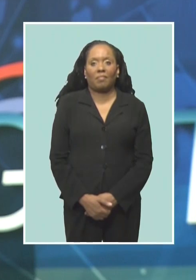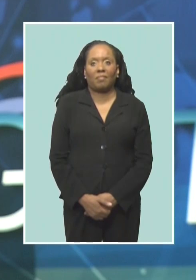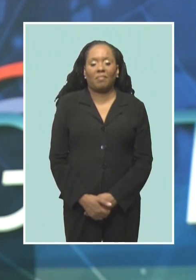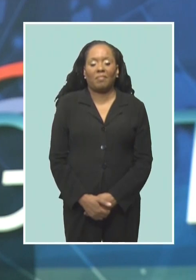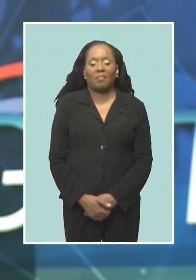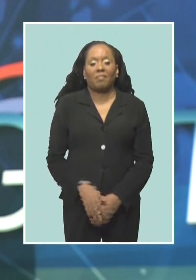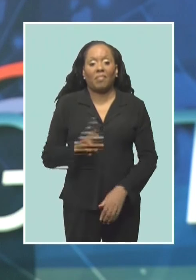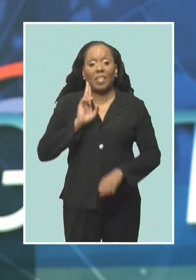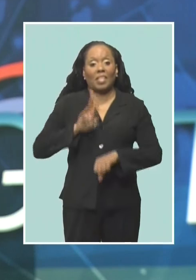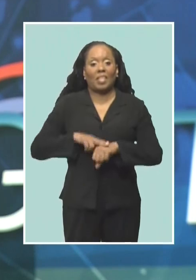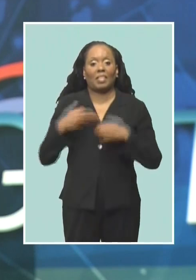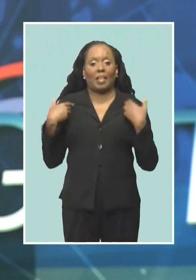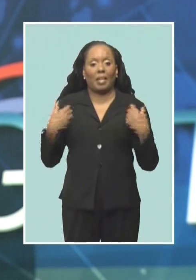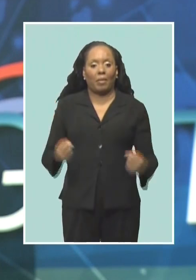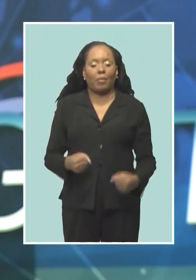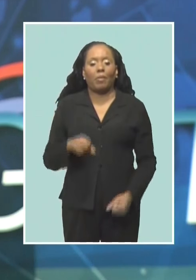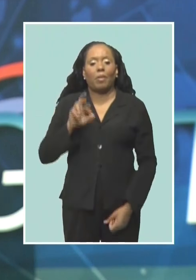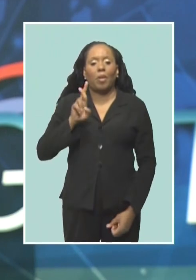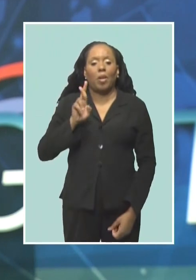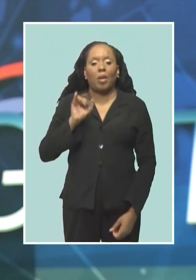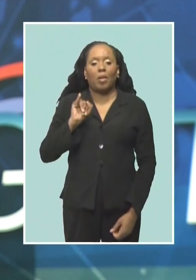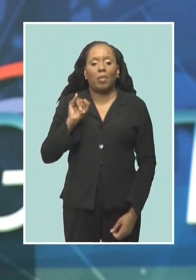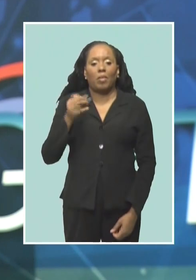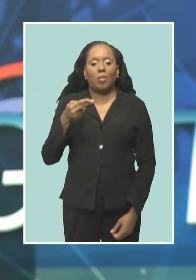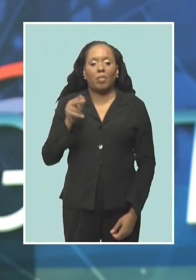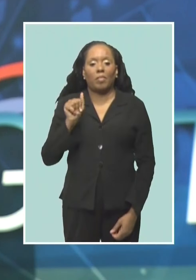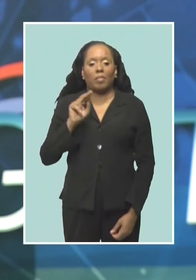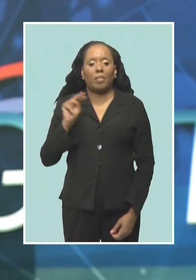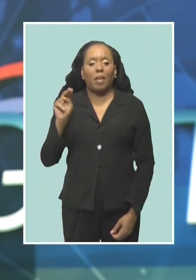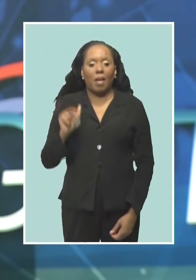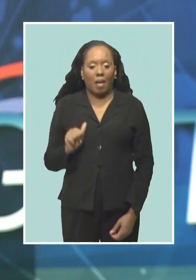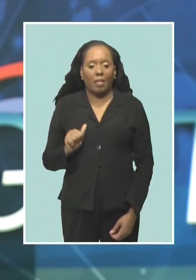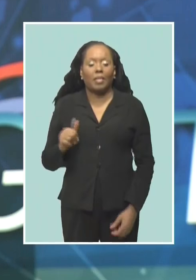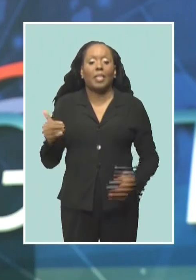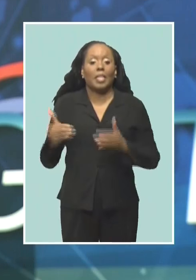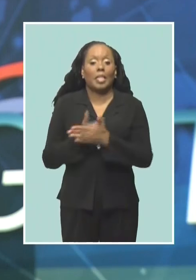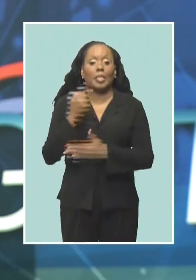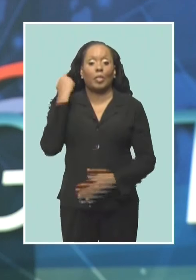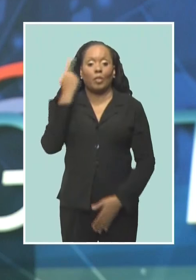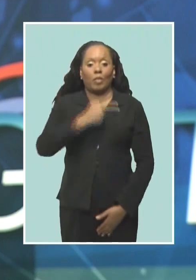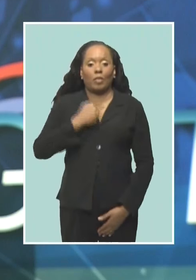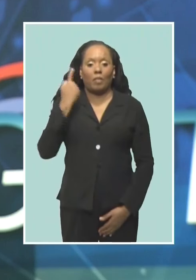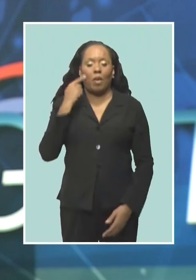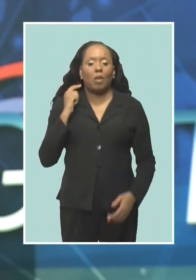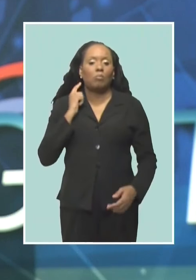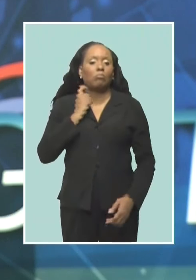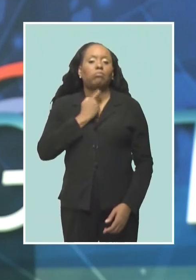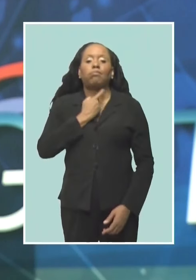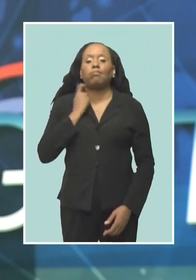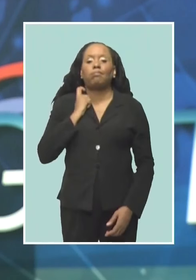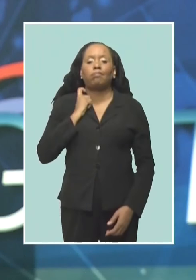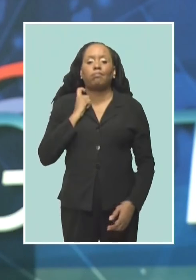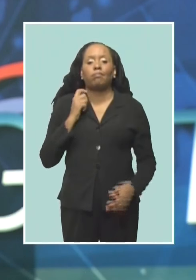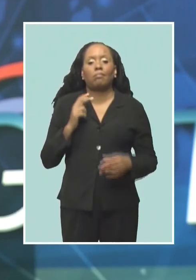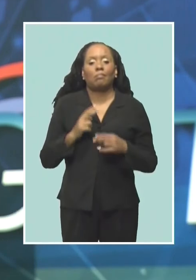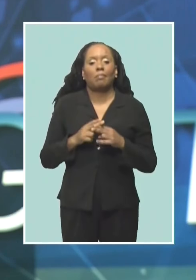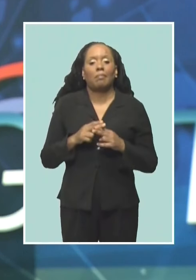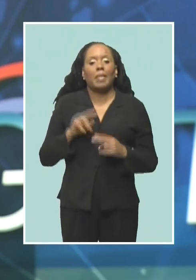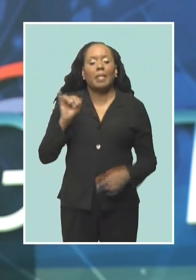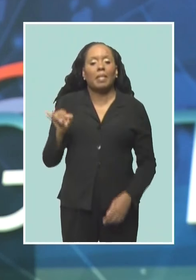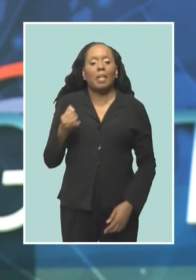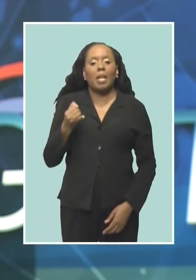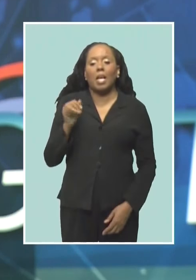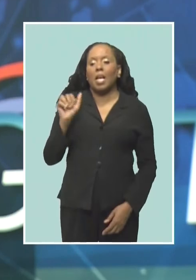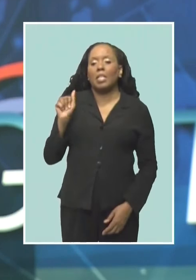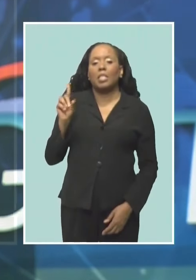In other business news, national hero, the right excellent Robin Rihanna Fenty is the new face of the J'adore fragrance by Dior.